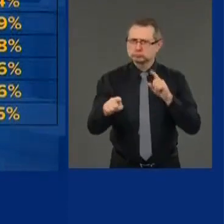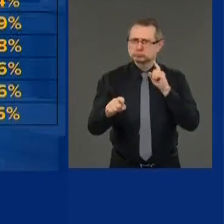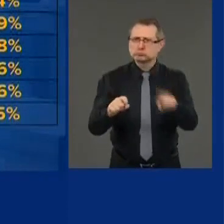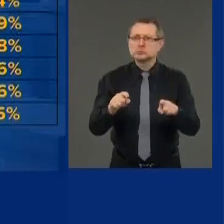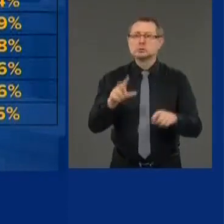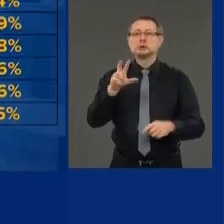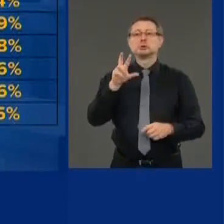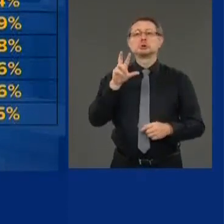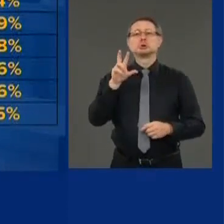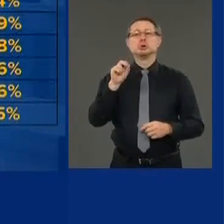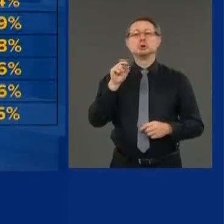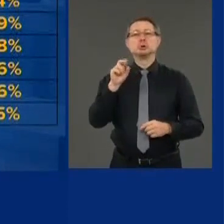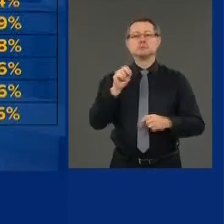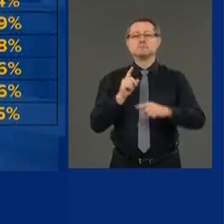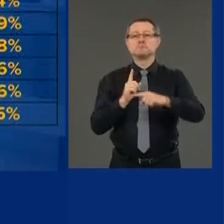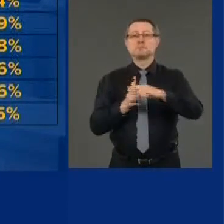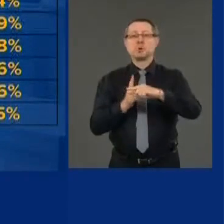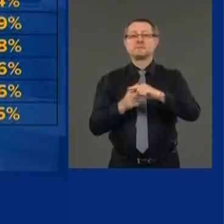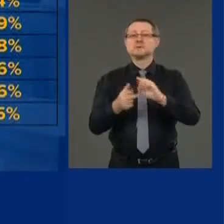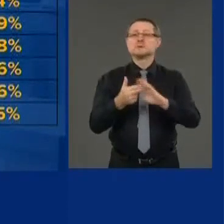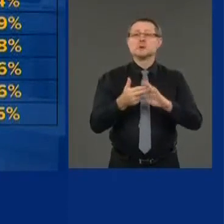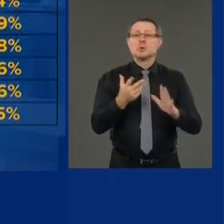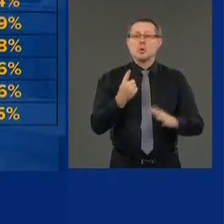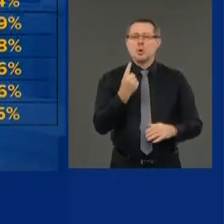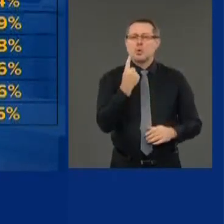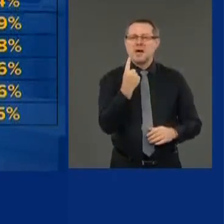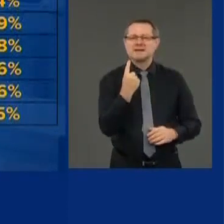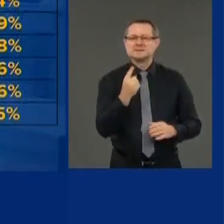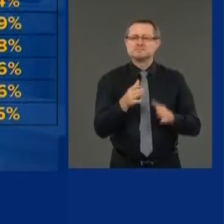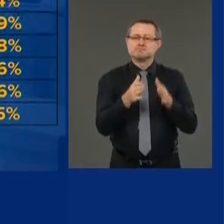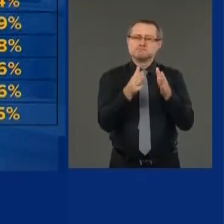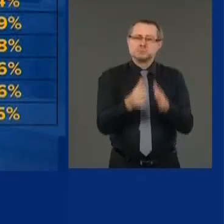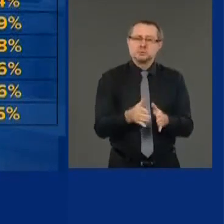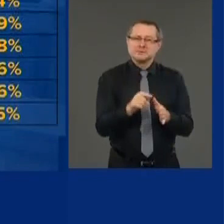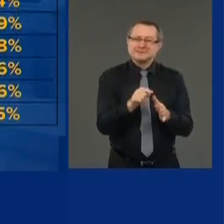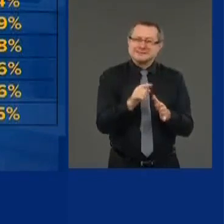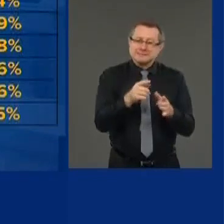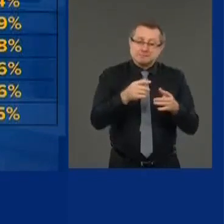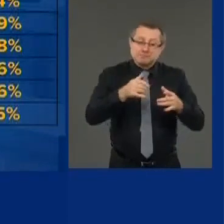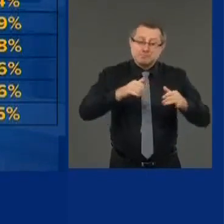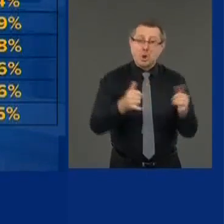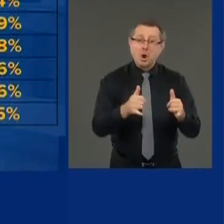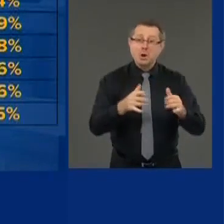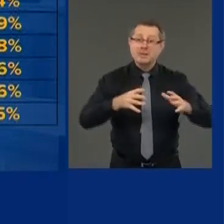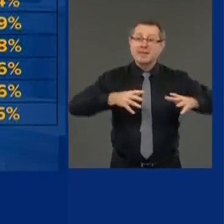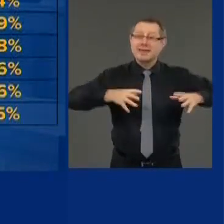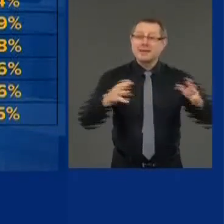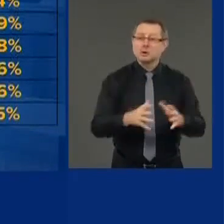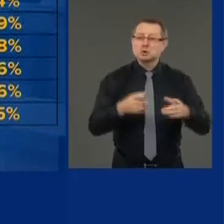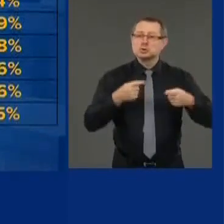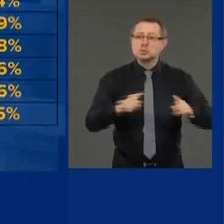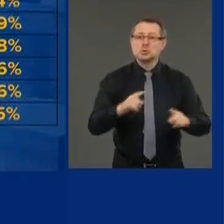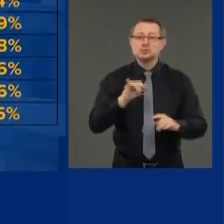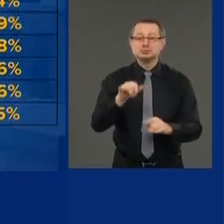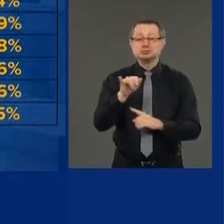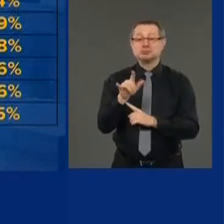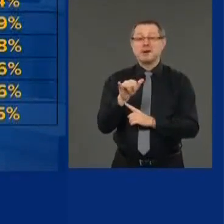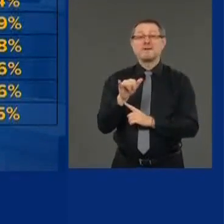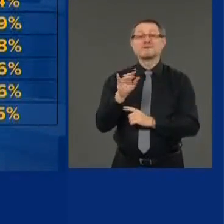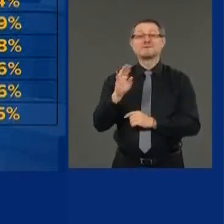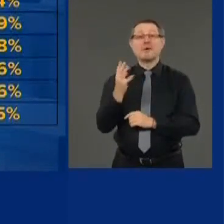July 4th party. One party, 30 positives, 28 positives.